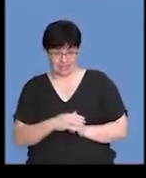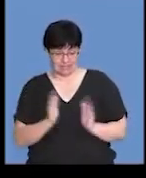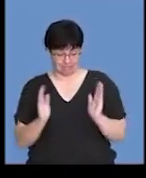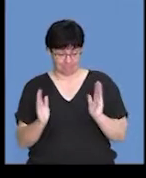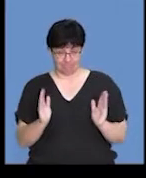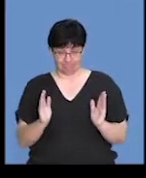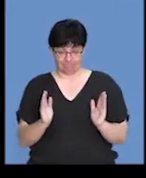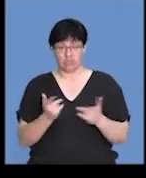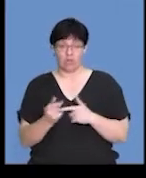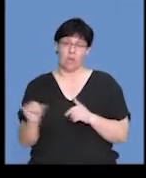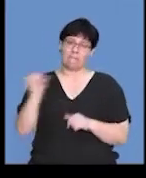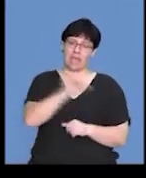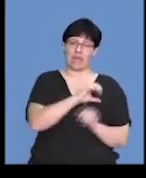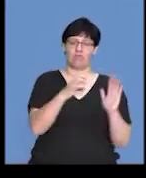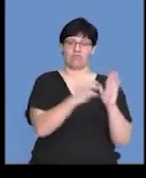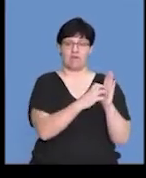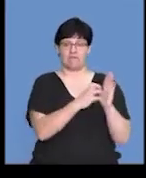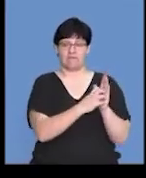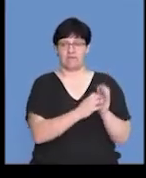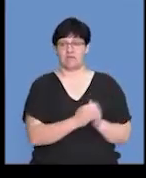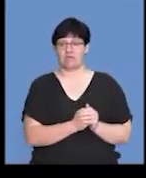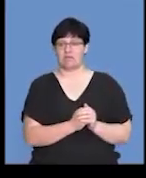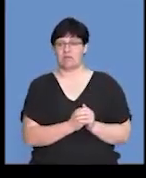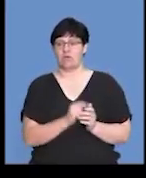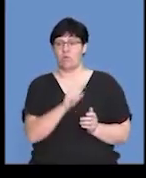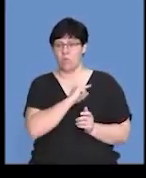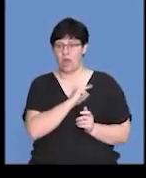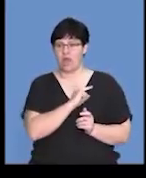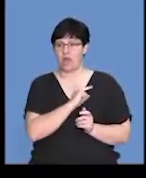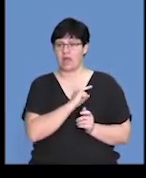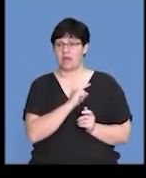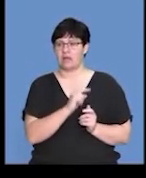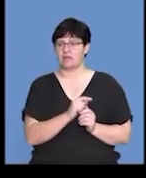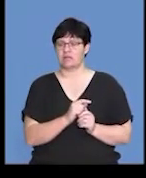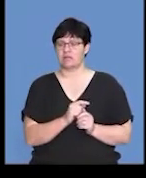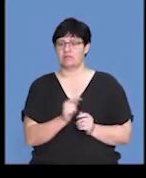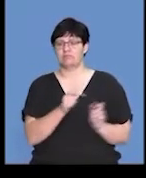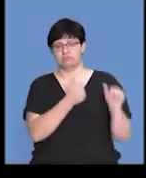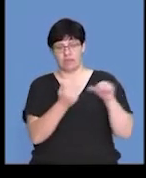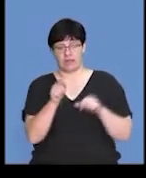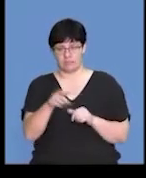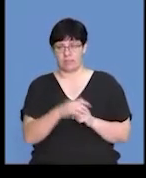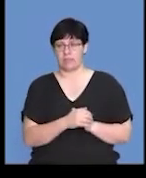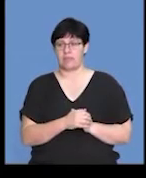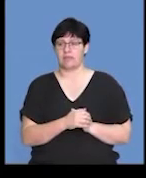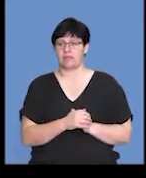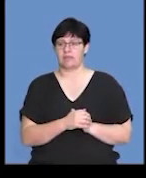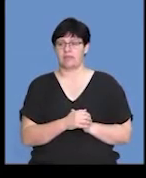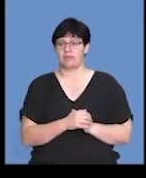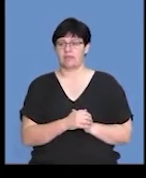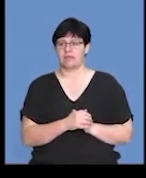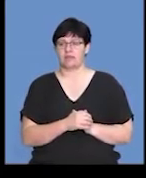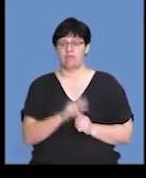we're going to get back to the graph, and because we've got it on two different screens, I'm going to go back to there. So, we've got to look at